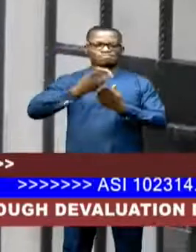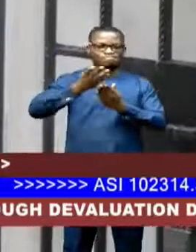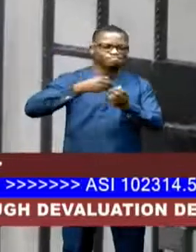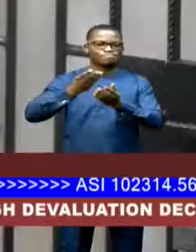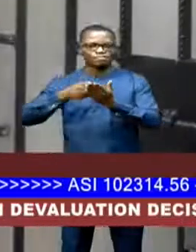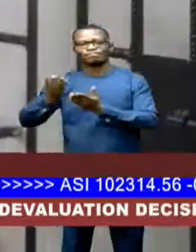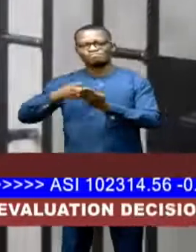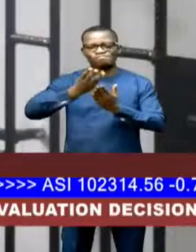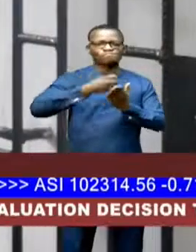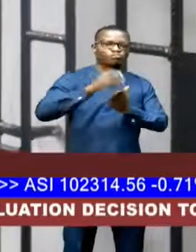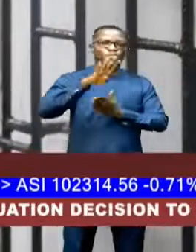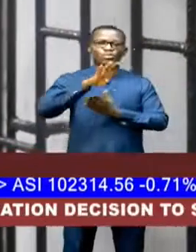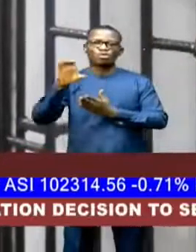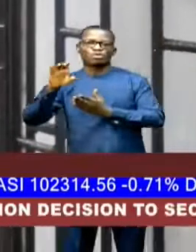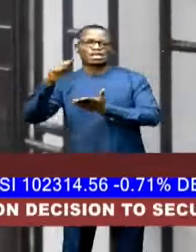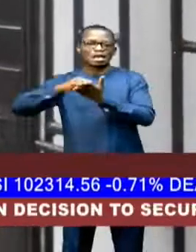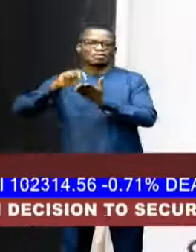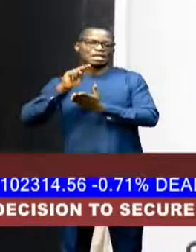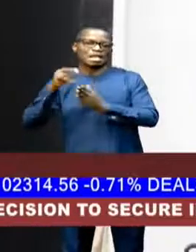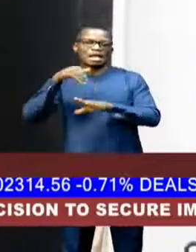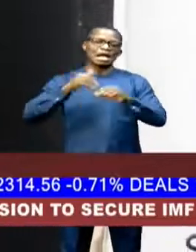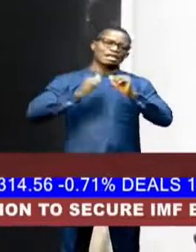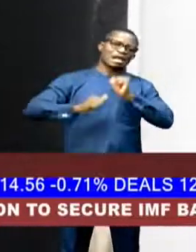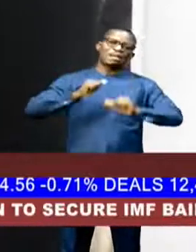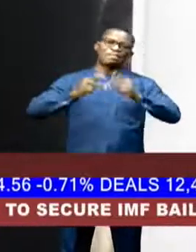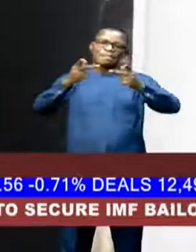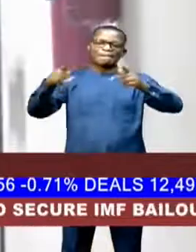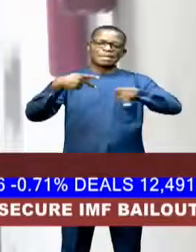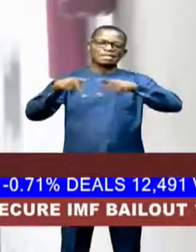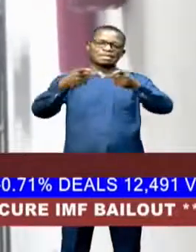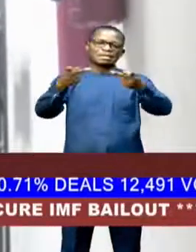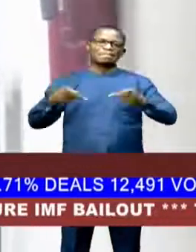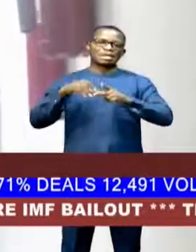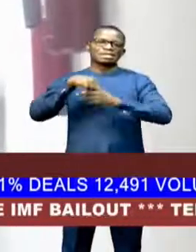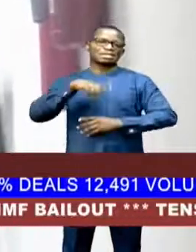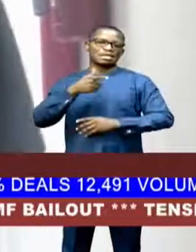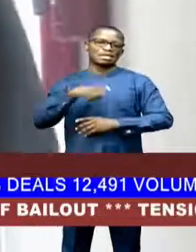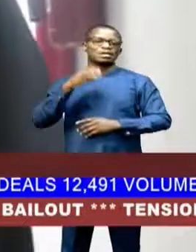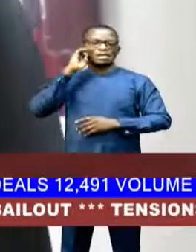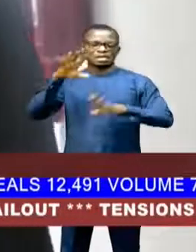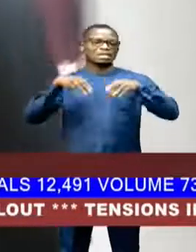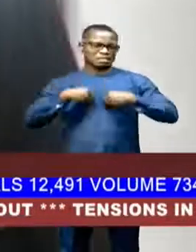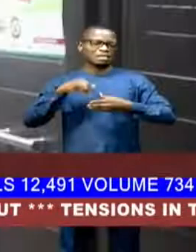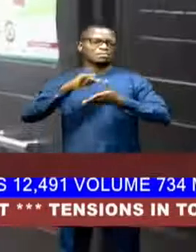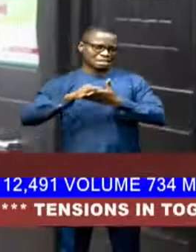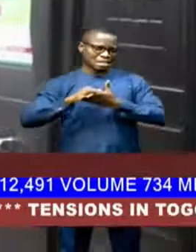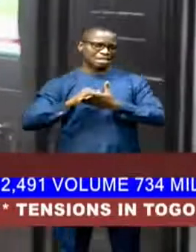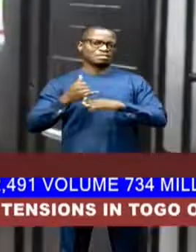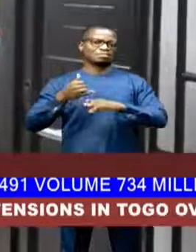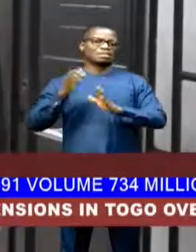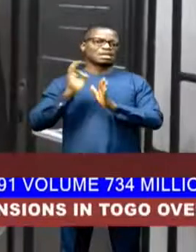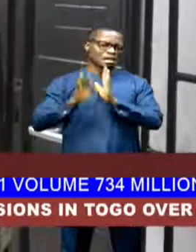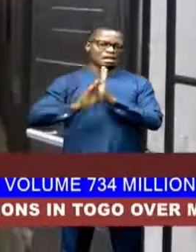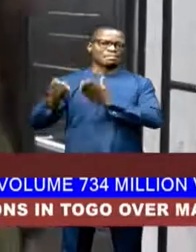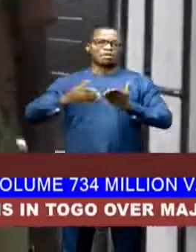,000 naira at a movie premiere in Lagos. He had earlier pleaded guilty to a forkant charge of naira abuse brought against